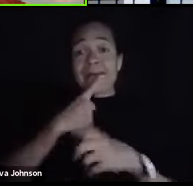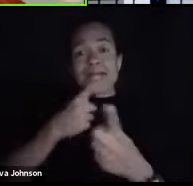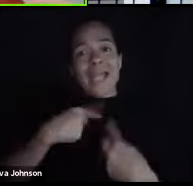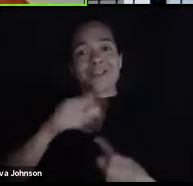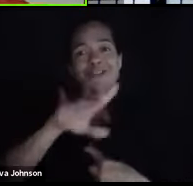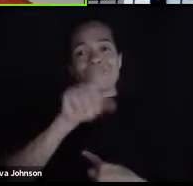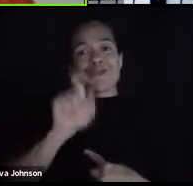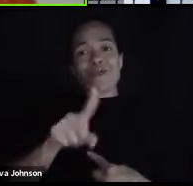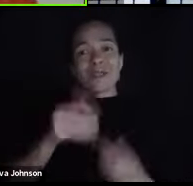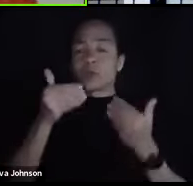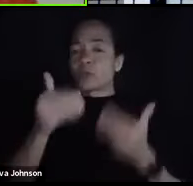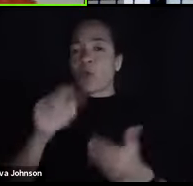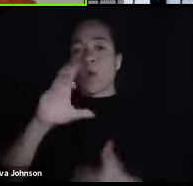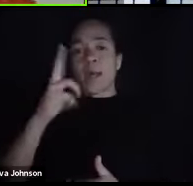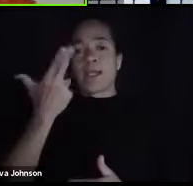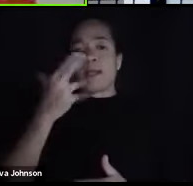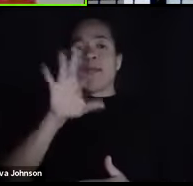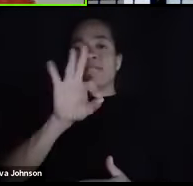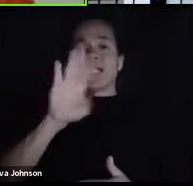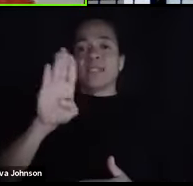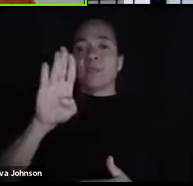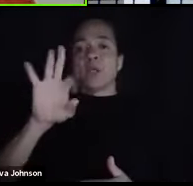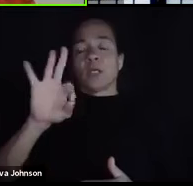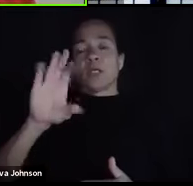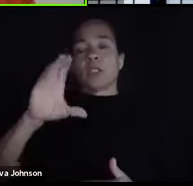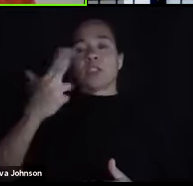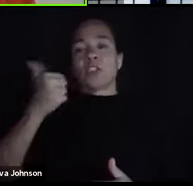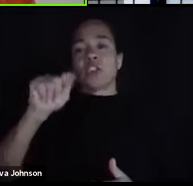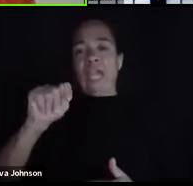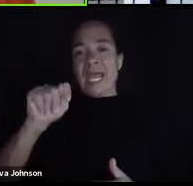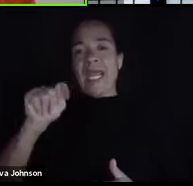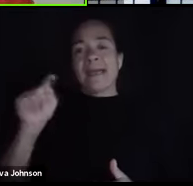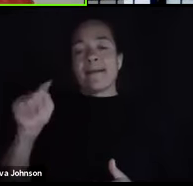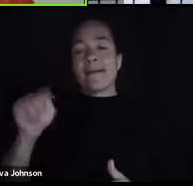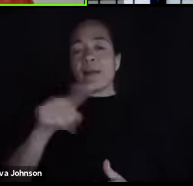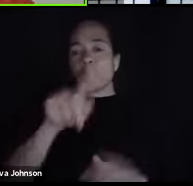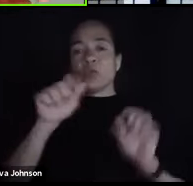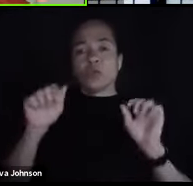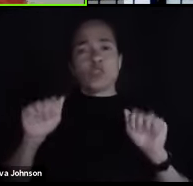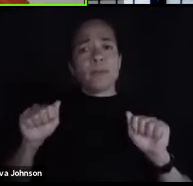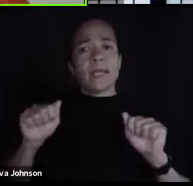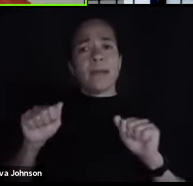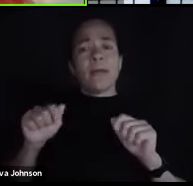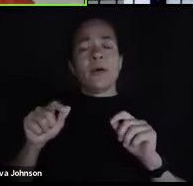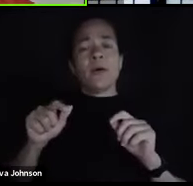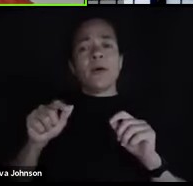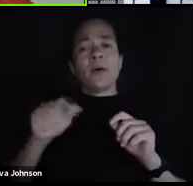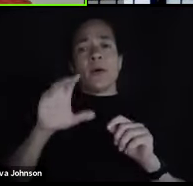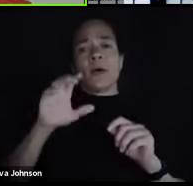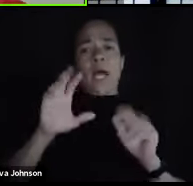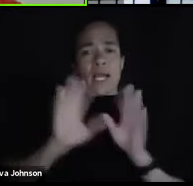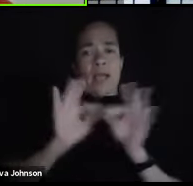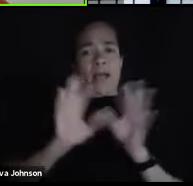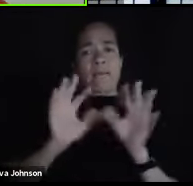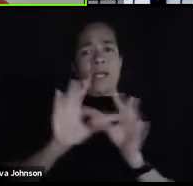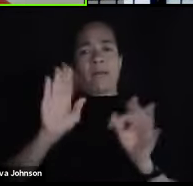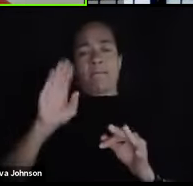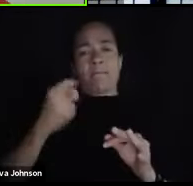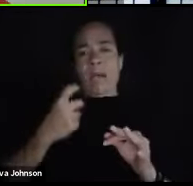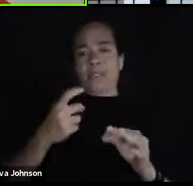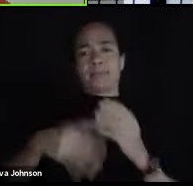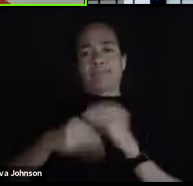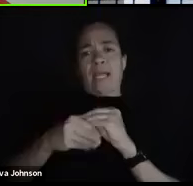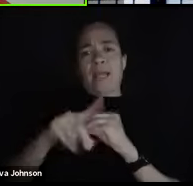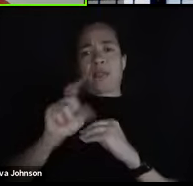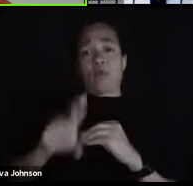Facebook chat feature that you're viewing this video on. You should be able to see a little comment box, ask us whatever questions you have, we're happy